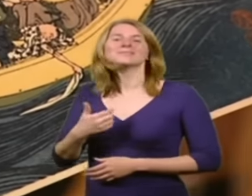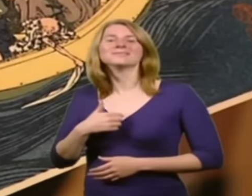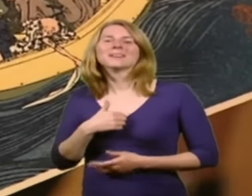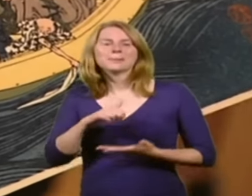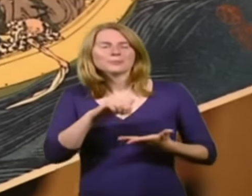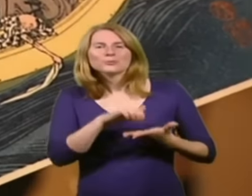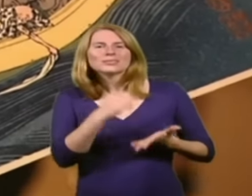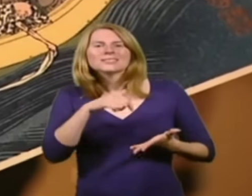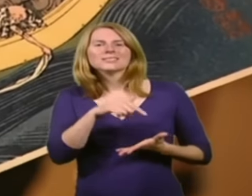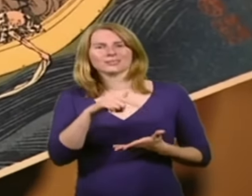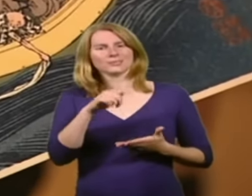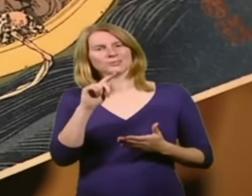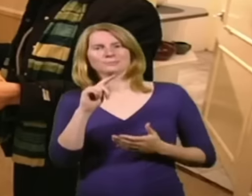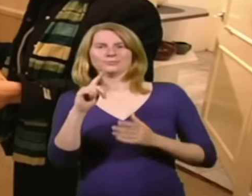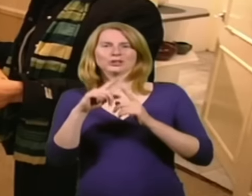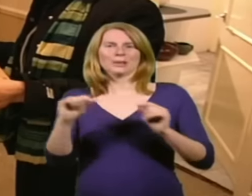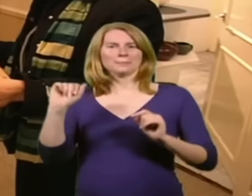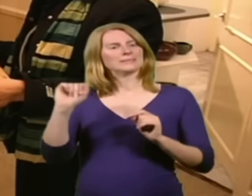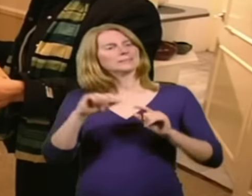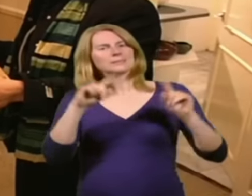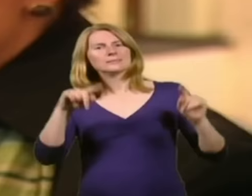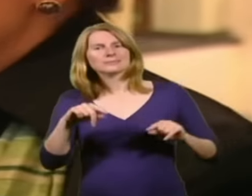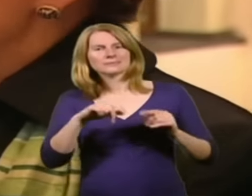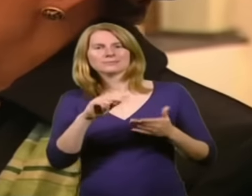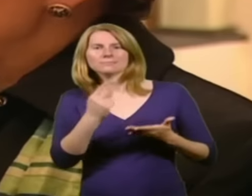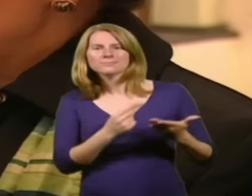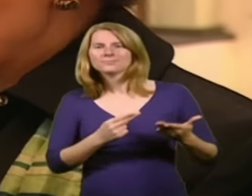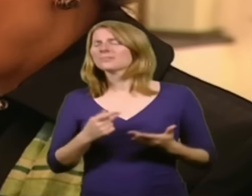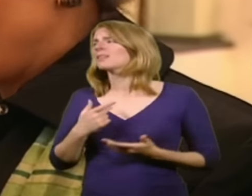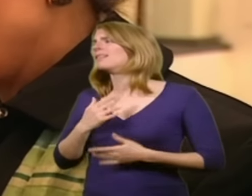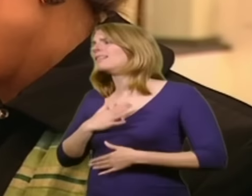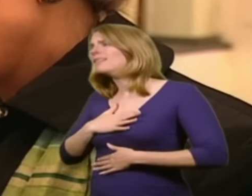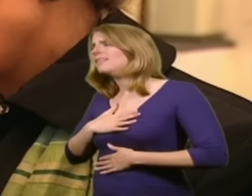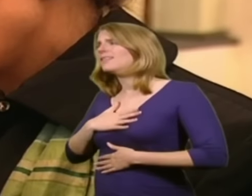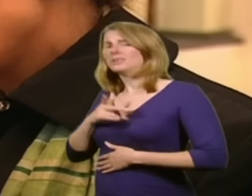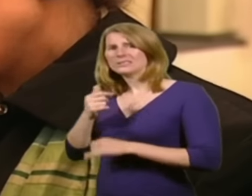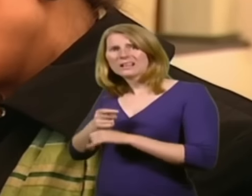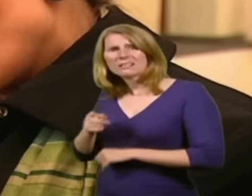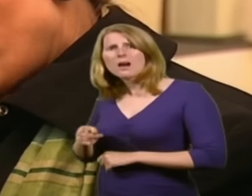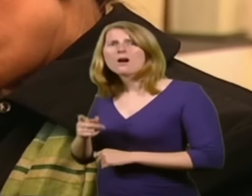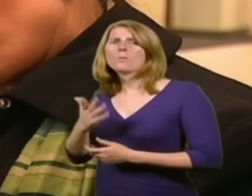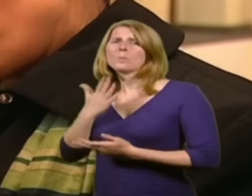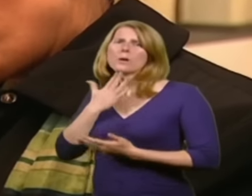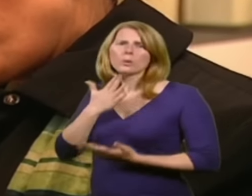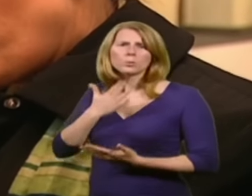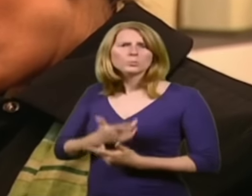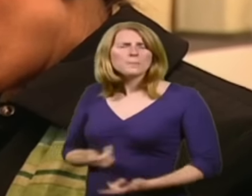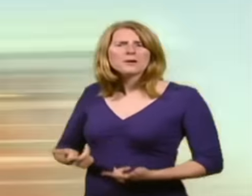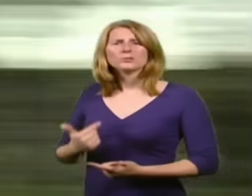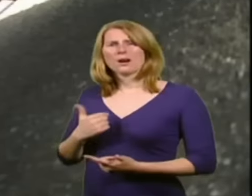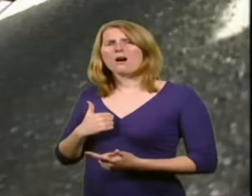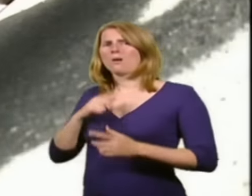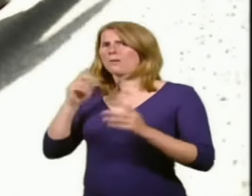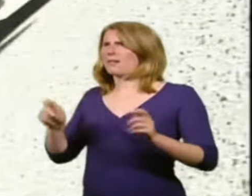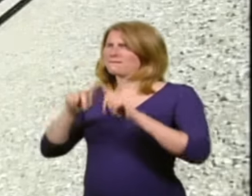gorgeous. It's a little Japanese print I printed. You did this. Thank you so much. Get it framed and put it up on my